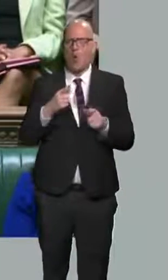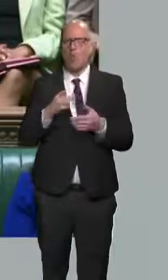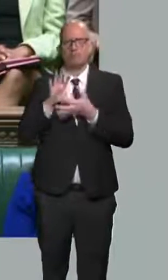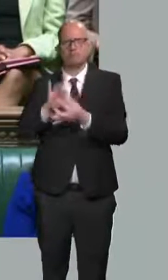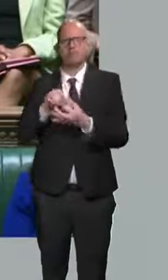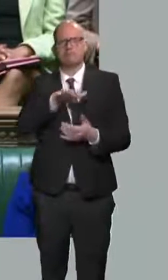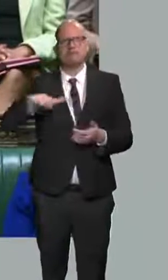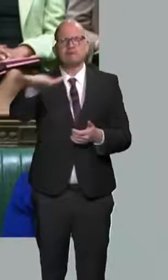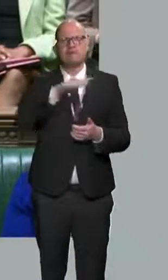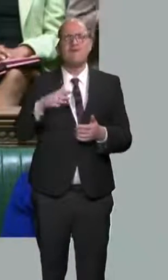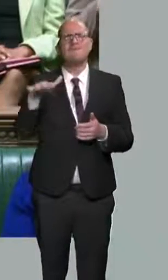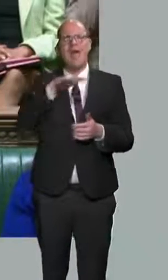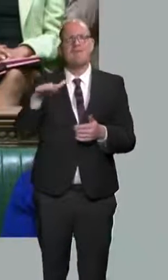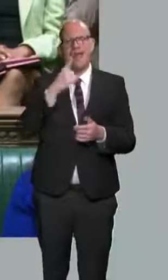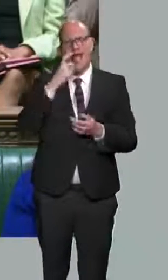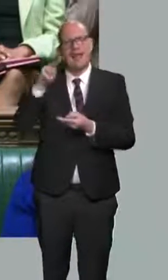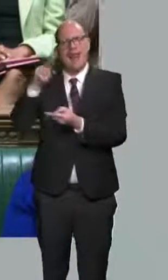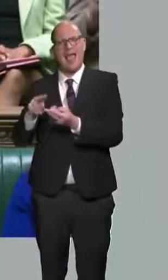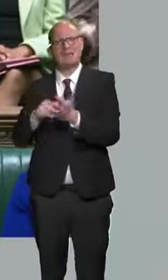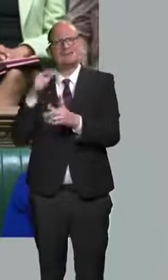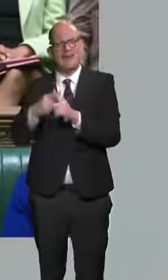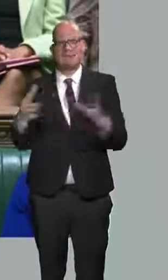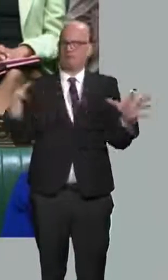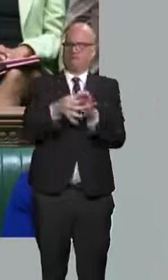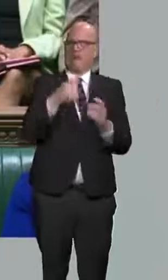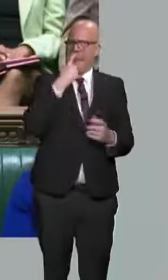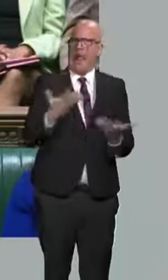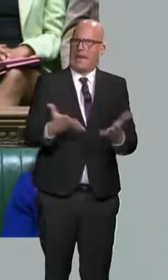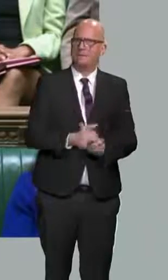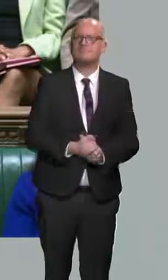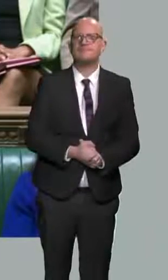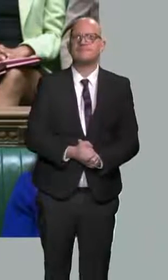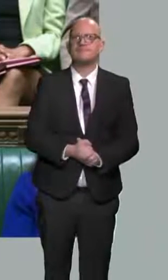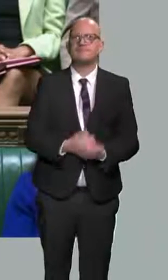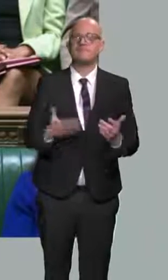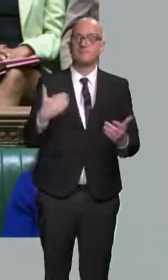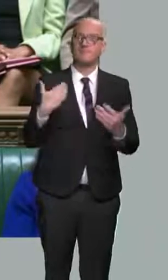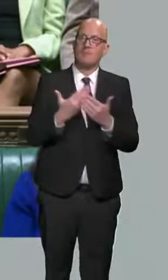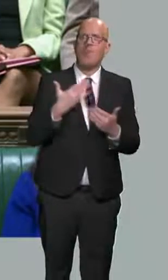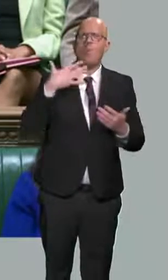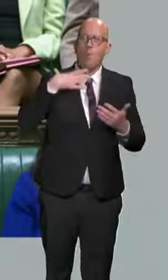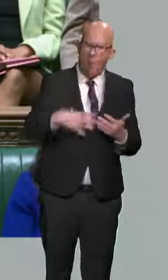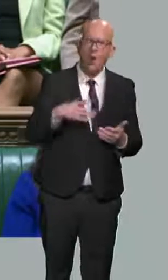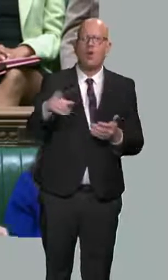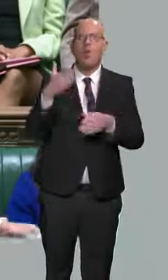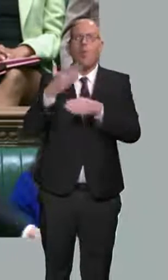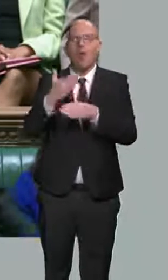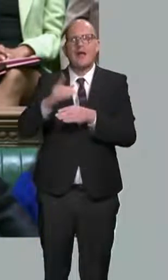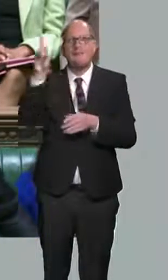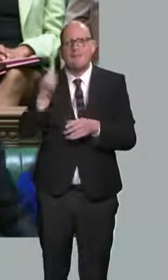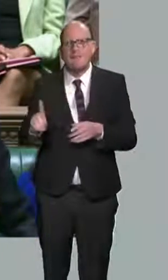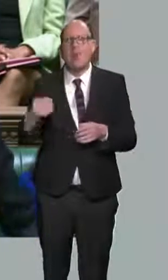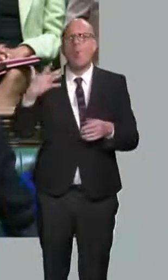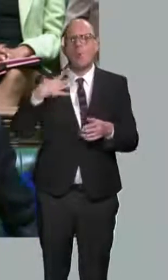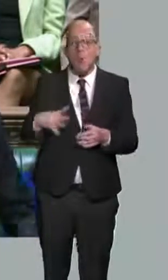Over the last decade, it has been a Conservative mission to promote tax cuts for working people and